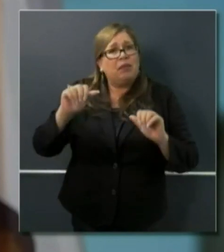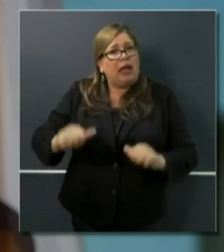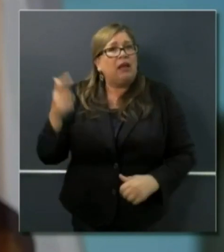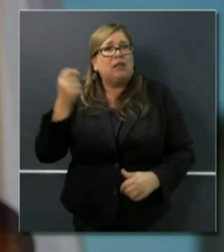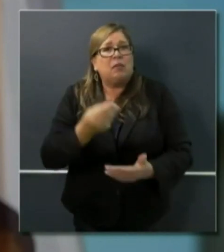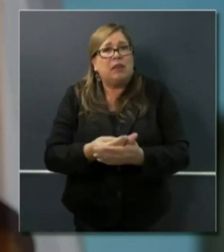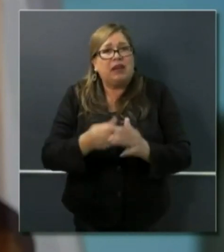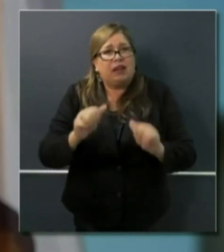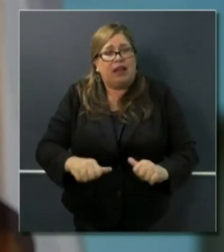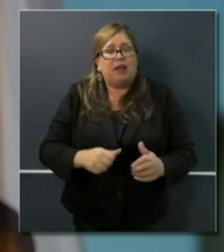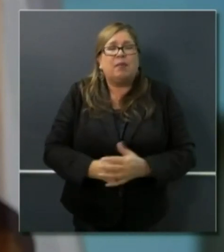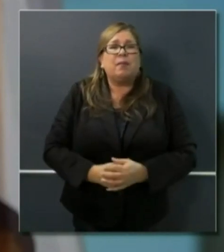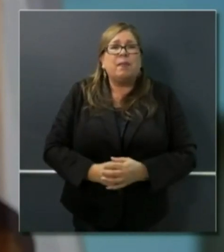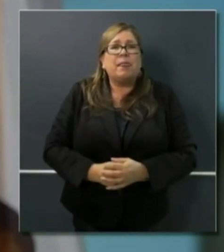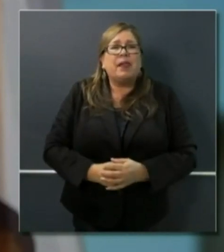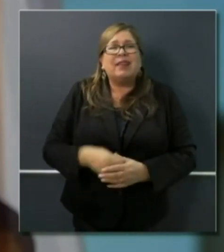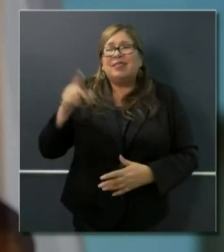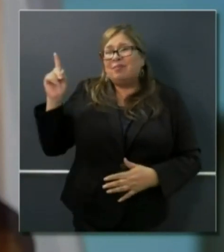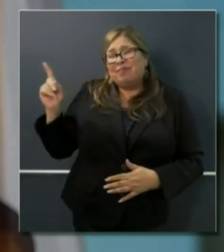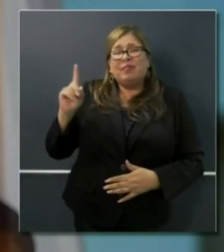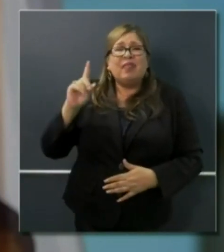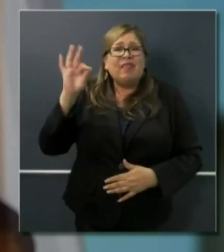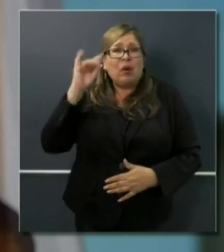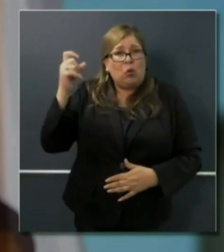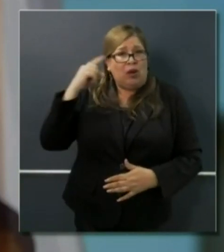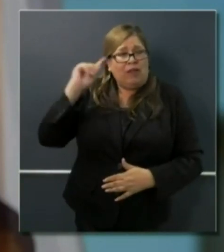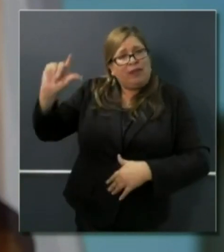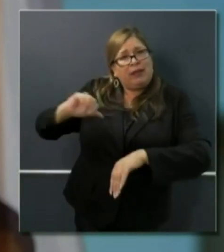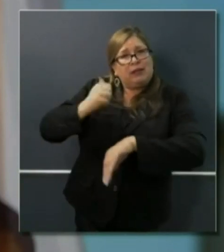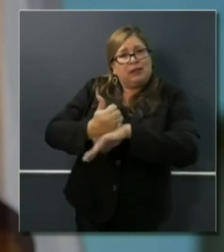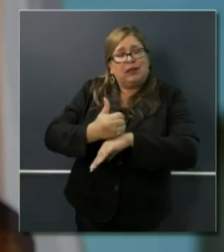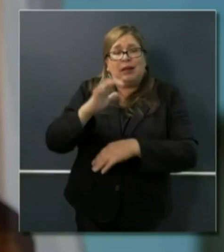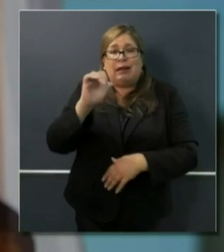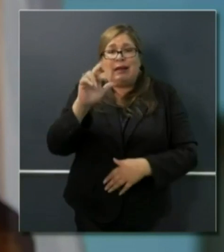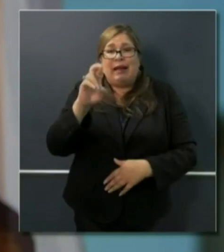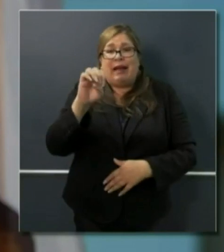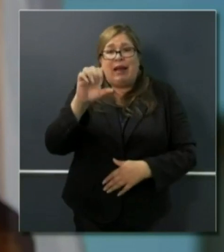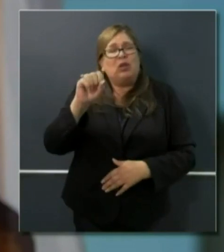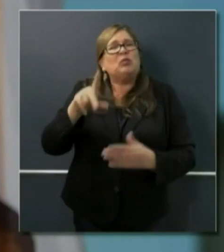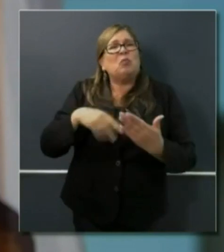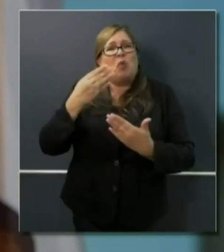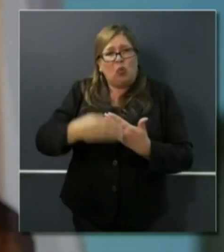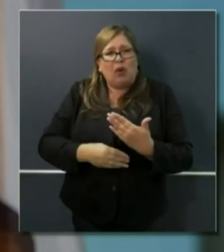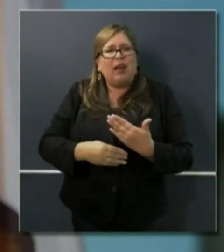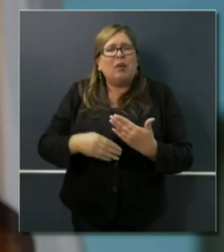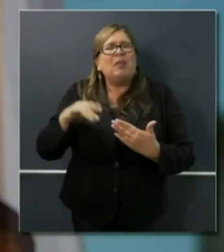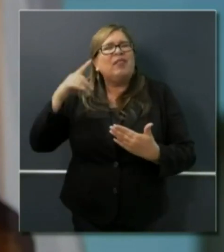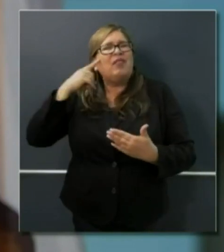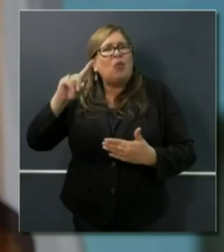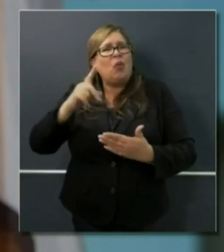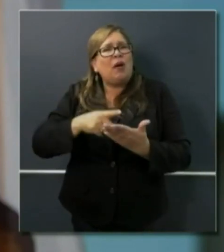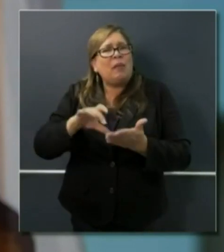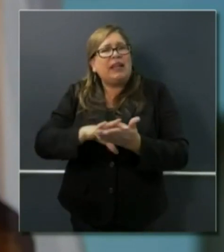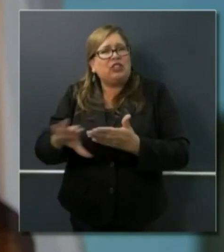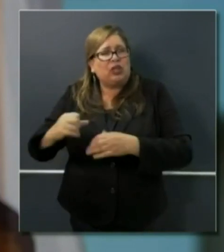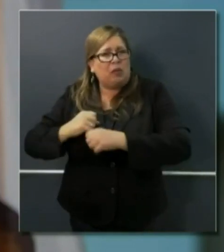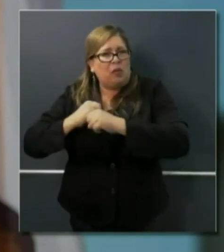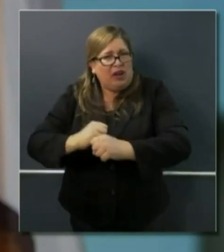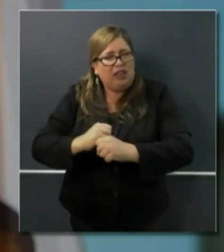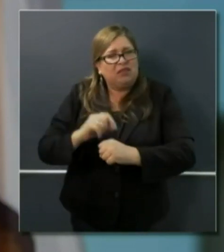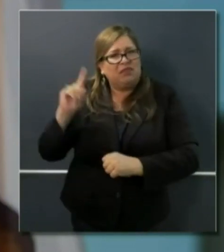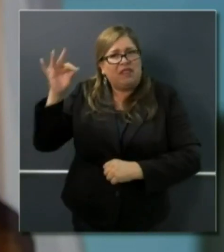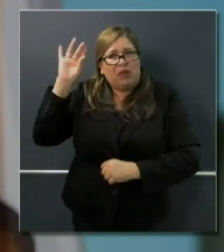CARES Act as relates to that paycheck protection program. It's a variant, but I think the opportunity to do this at scale